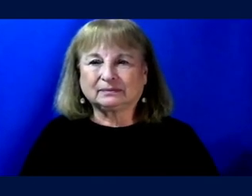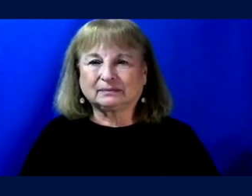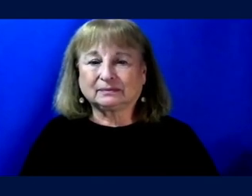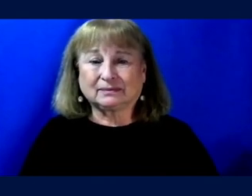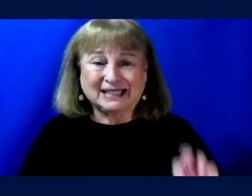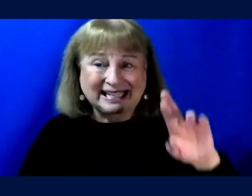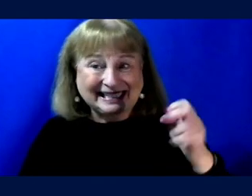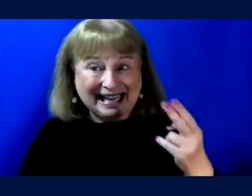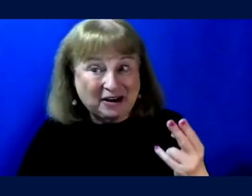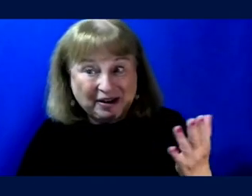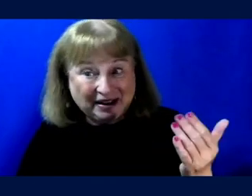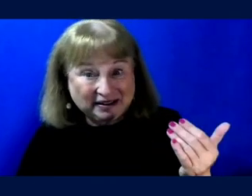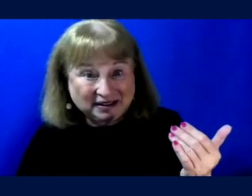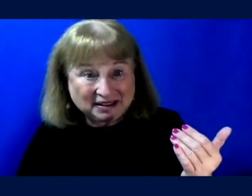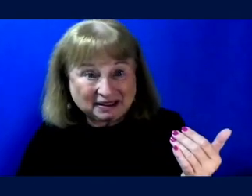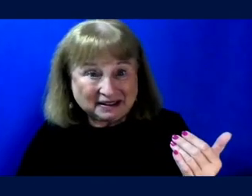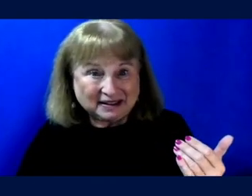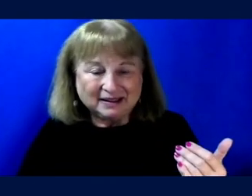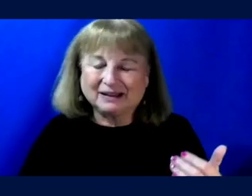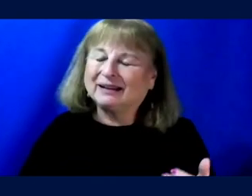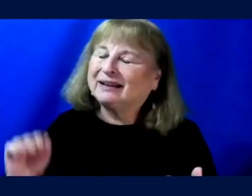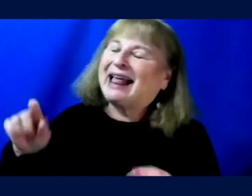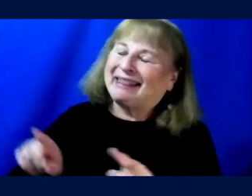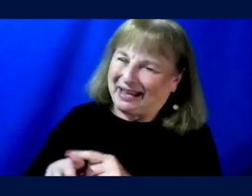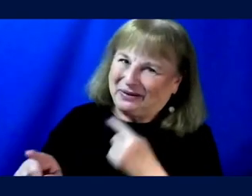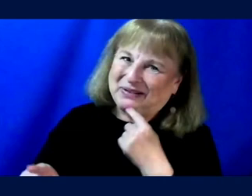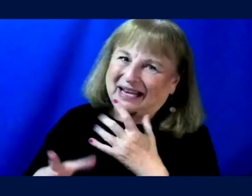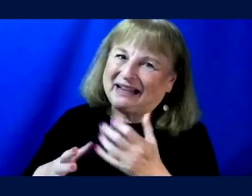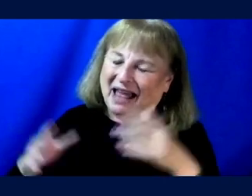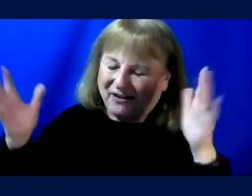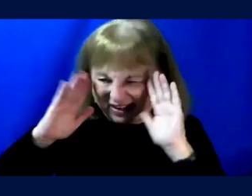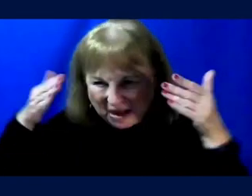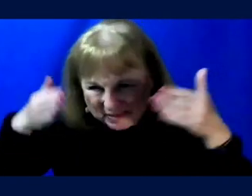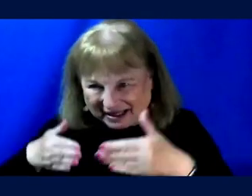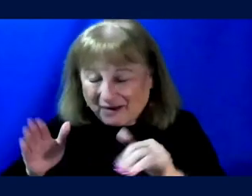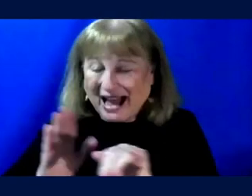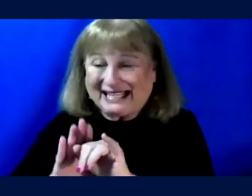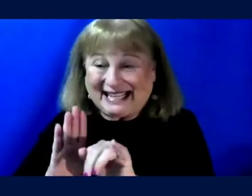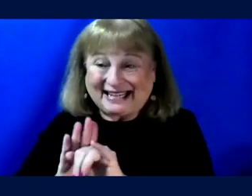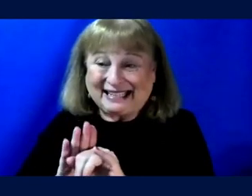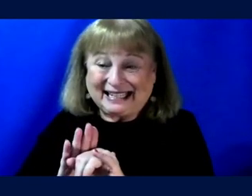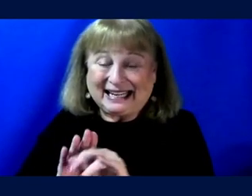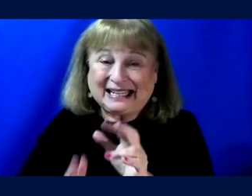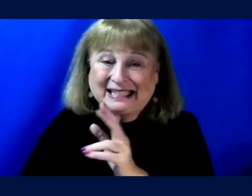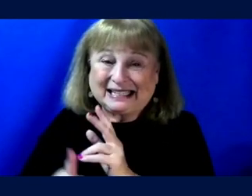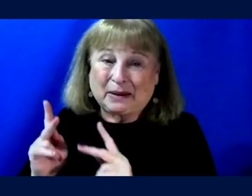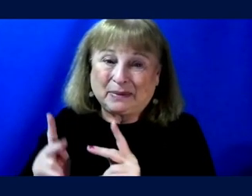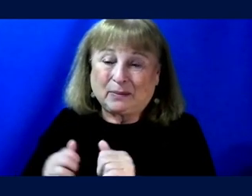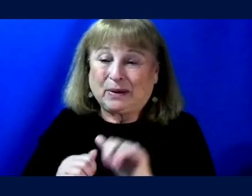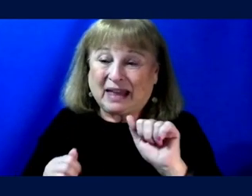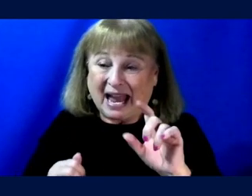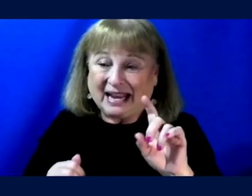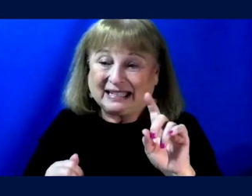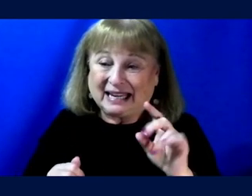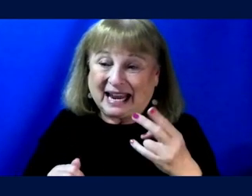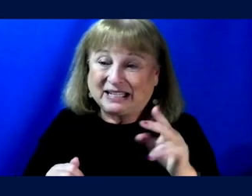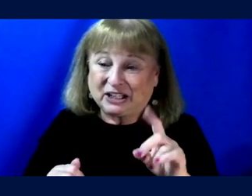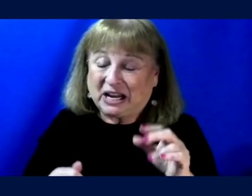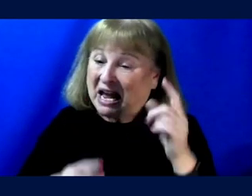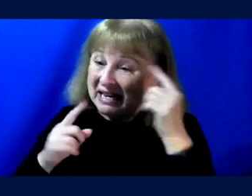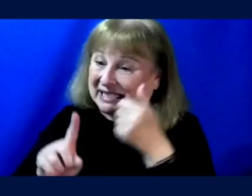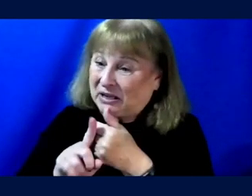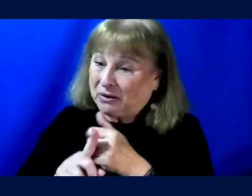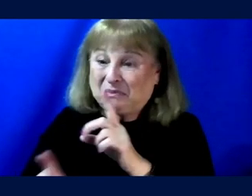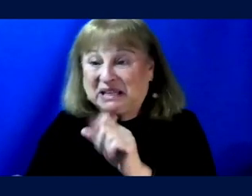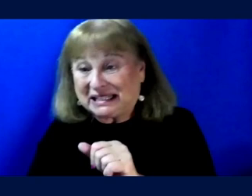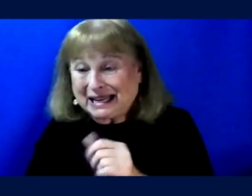Sarah, I'm sure you have. Thanks. Like, like you said, a lot of this comes down to identity. Some folks, let's say with ADHD, consider themselves disabled,